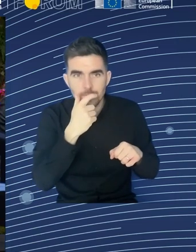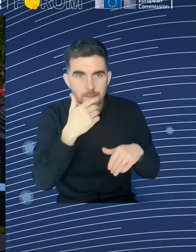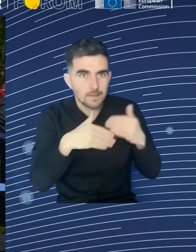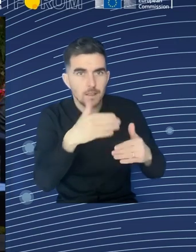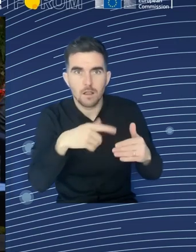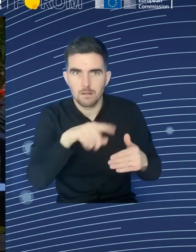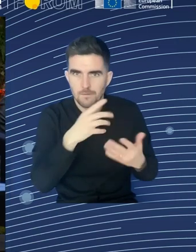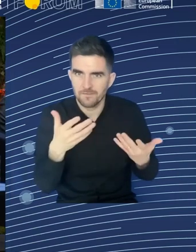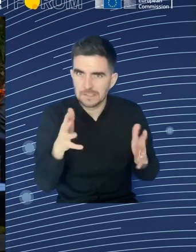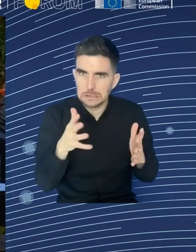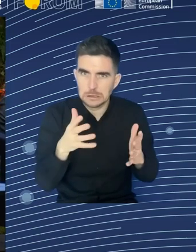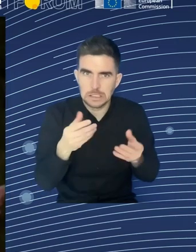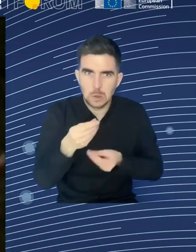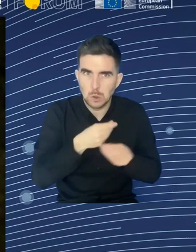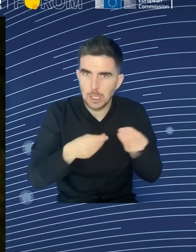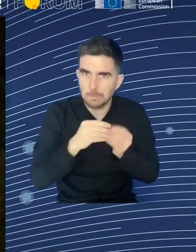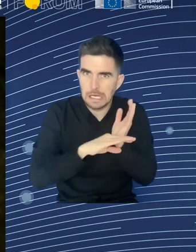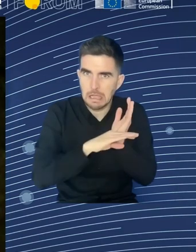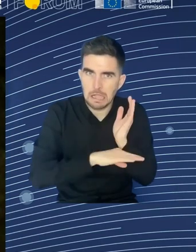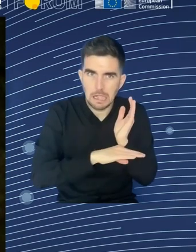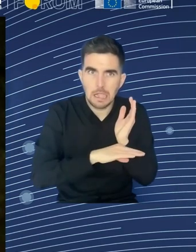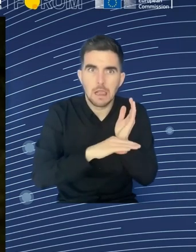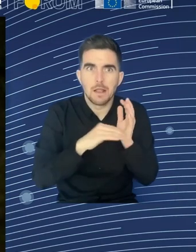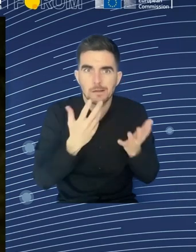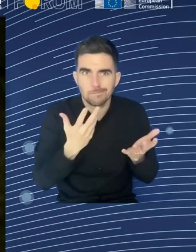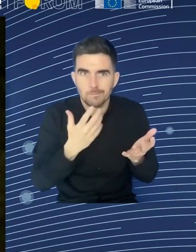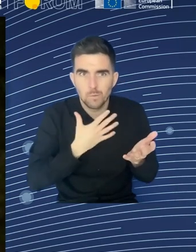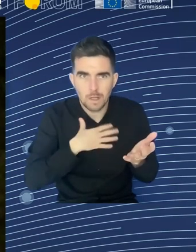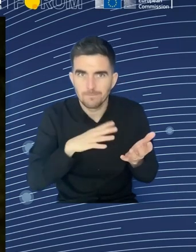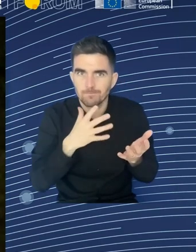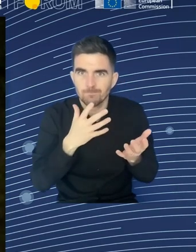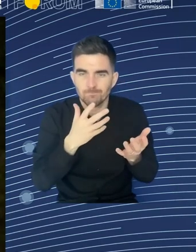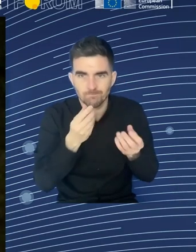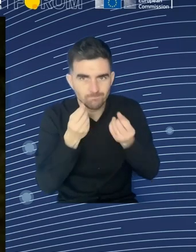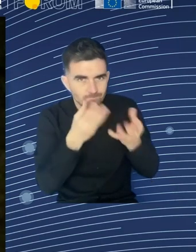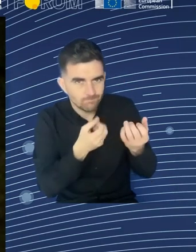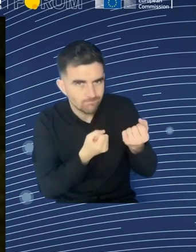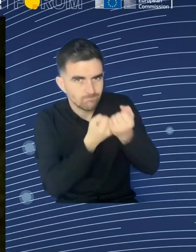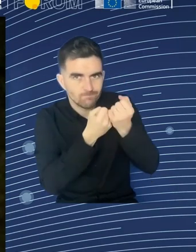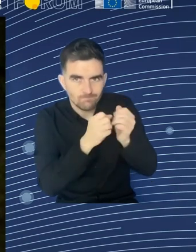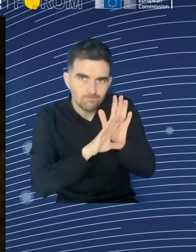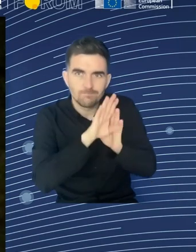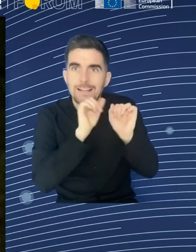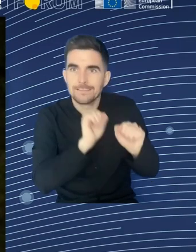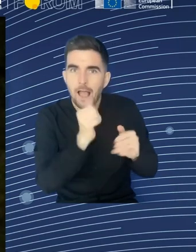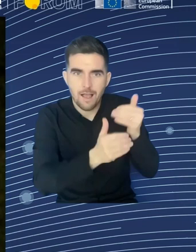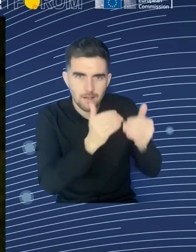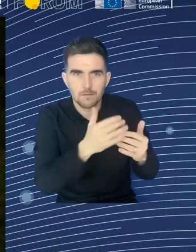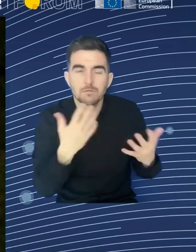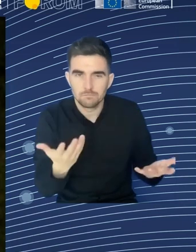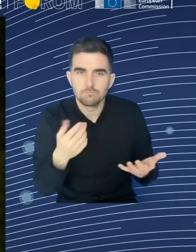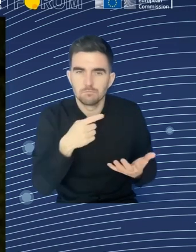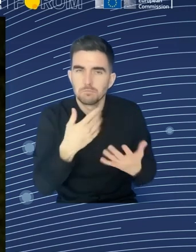this summer, towards the end of the summer, think the president of the European Parliament also raised